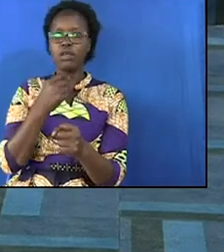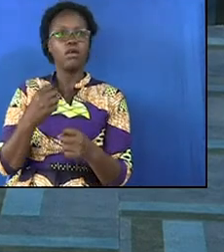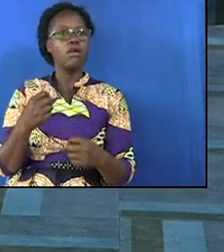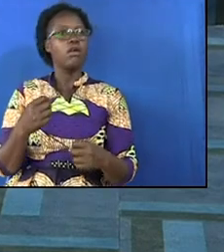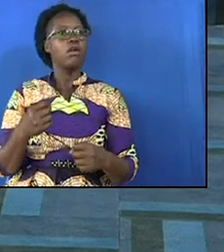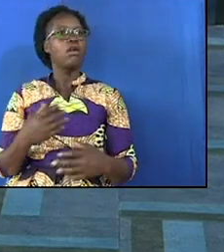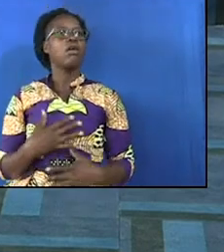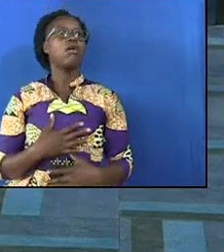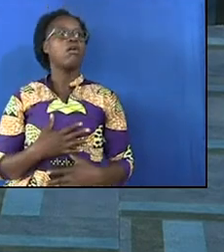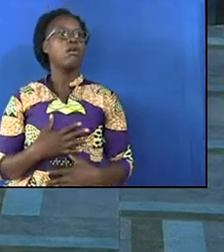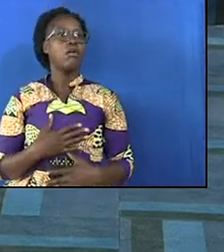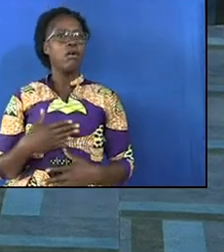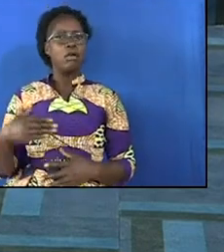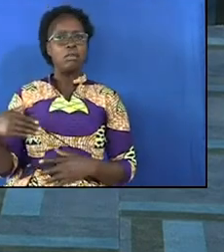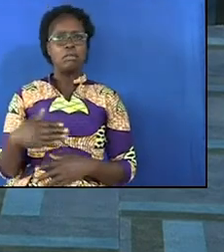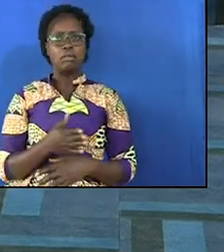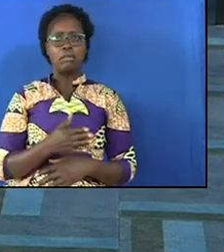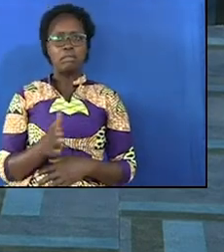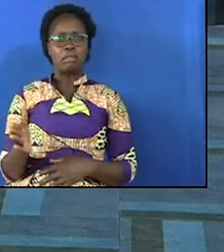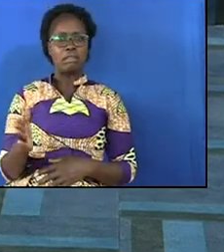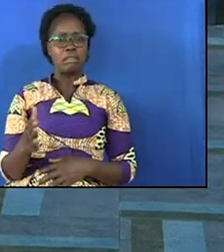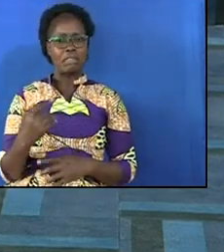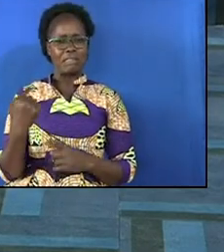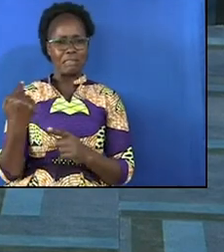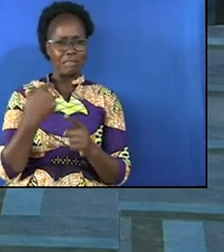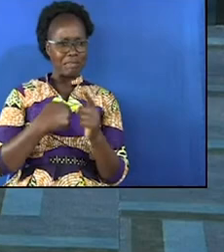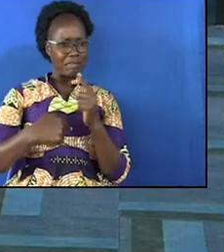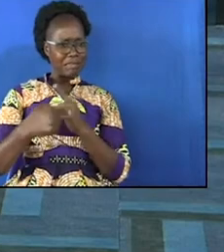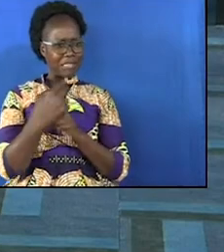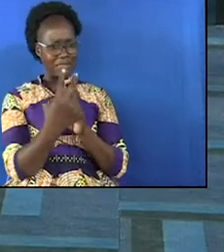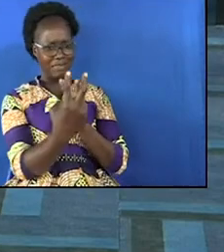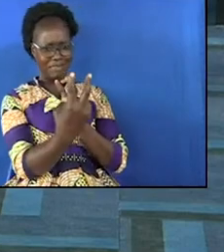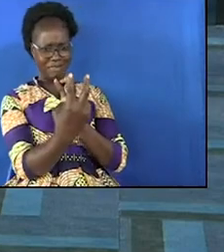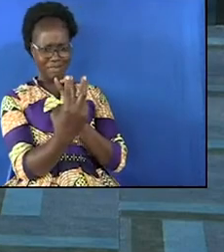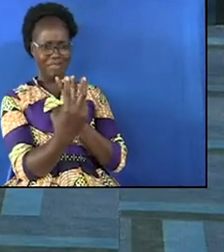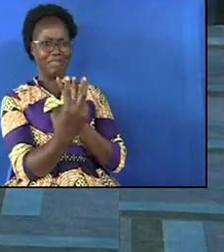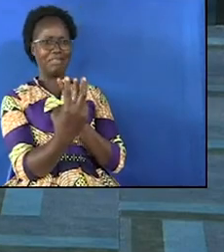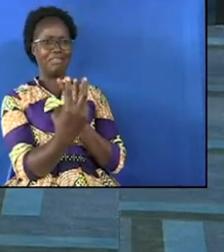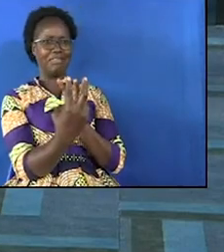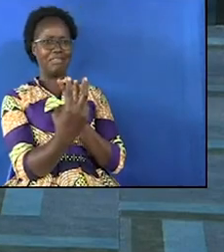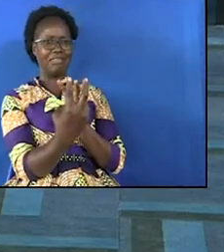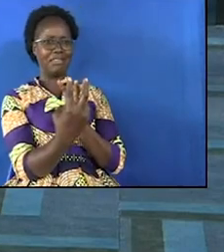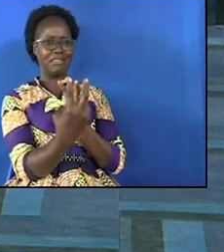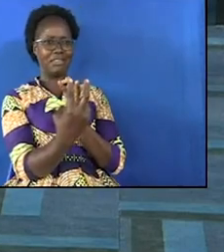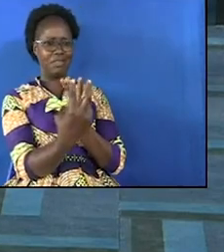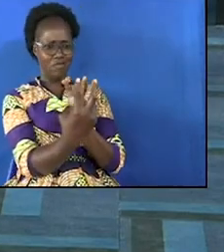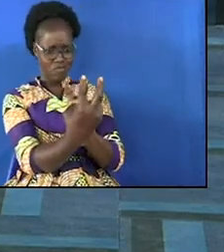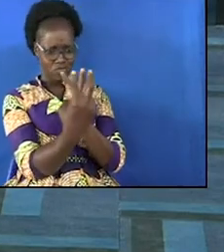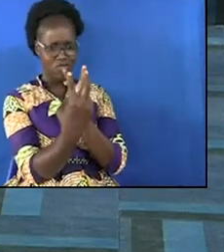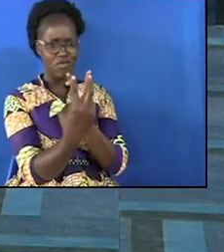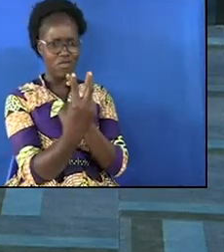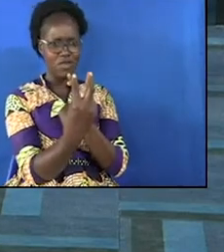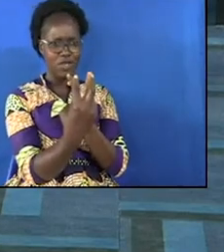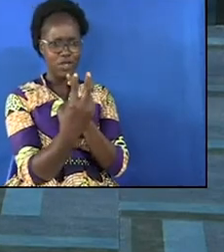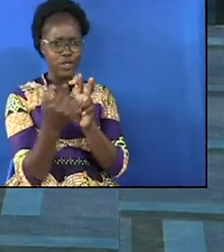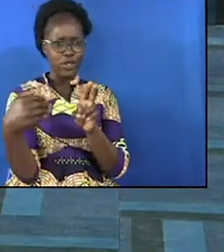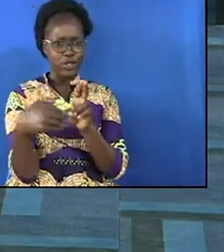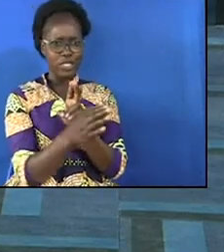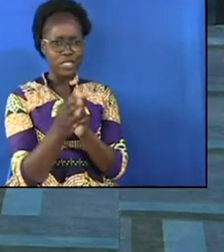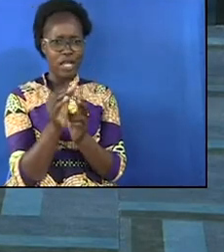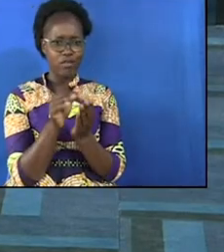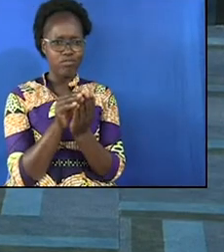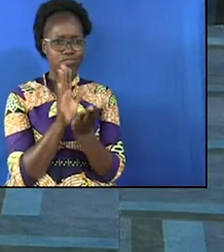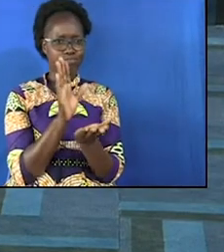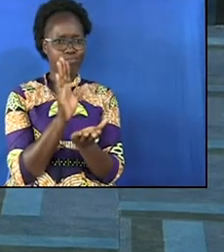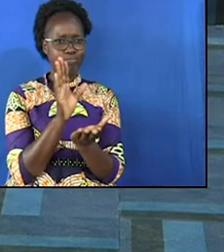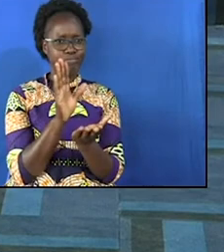that the giant snake him and the giant snake are looking at each other the snake has opened his mouth big